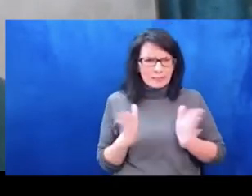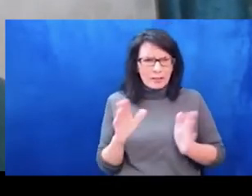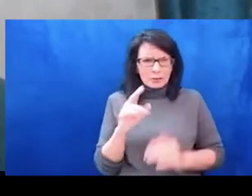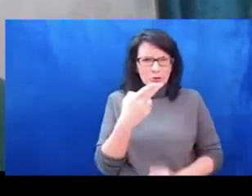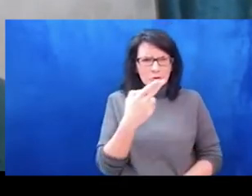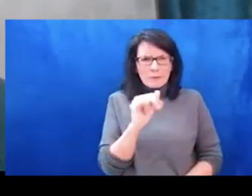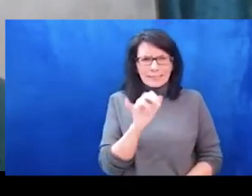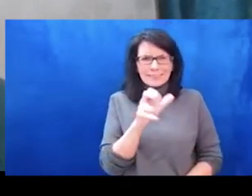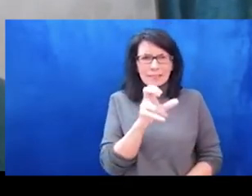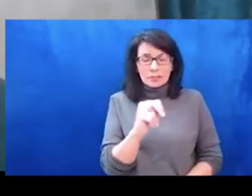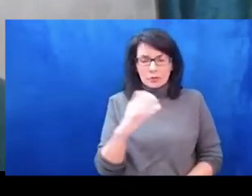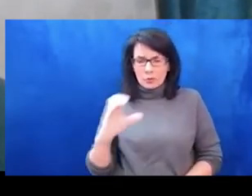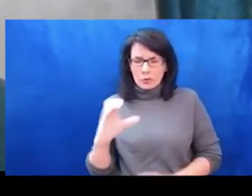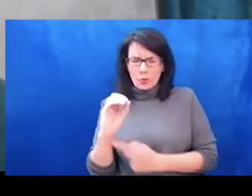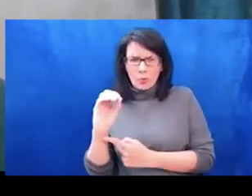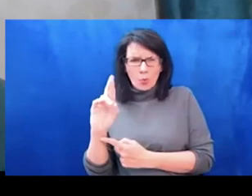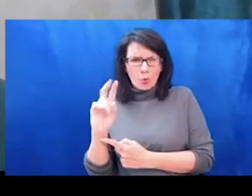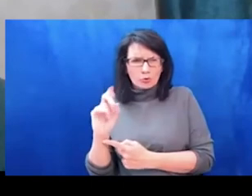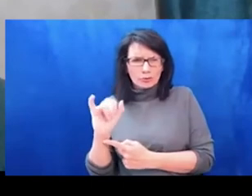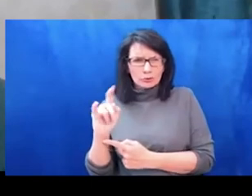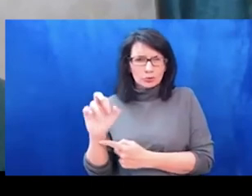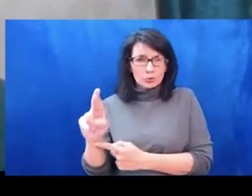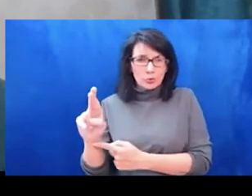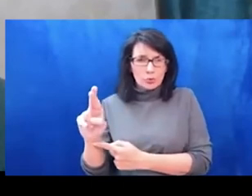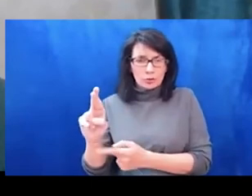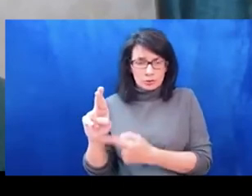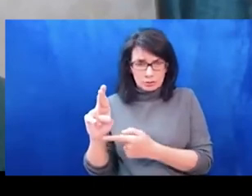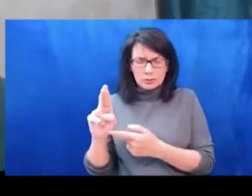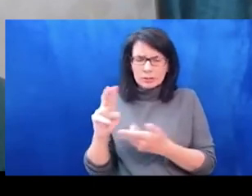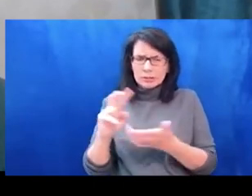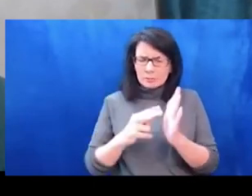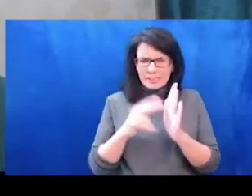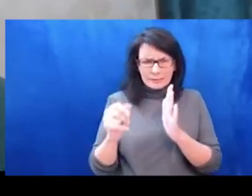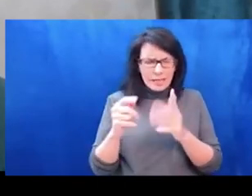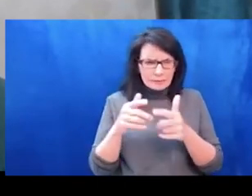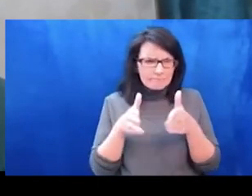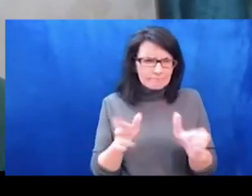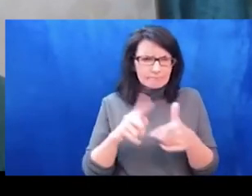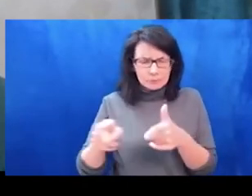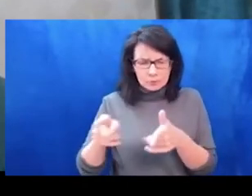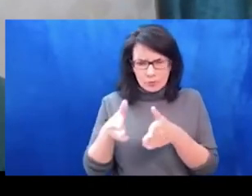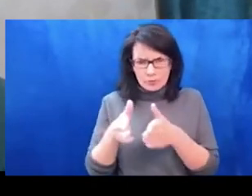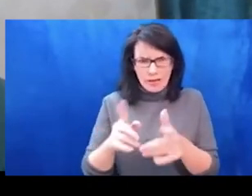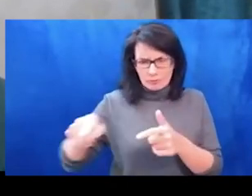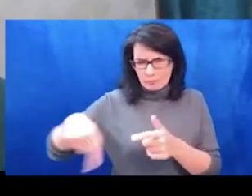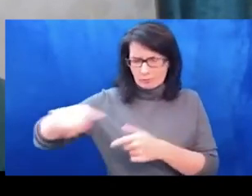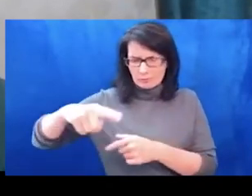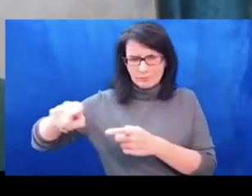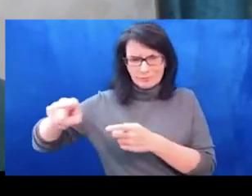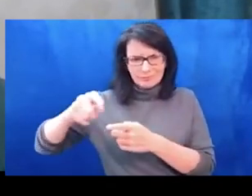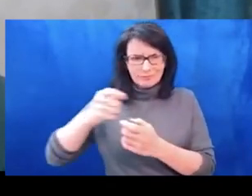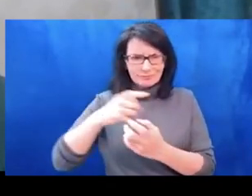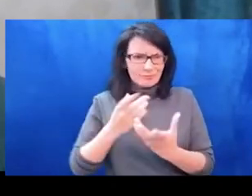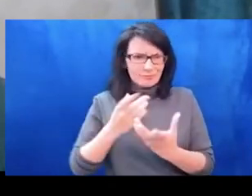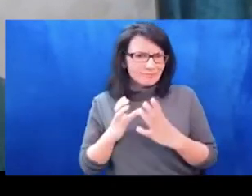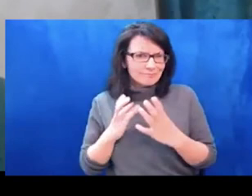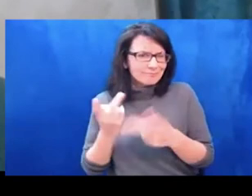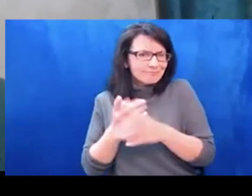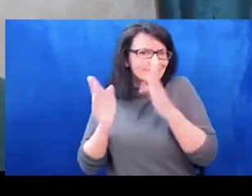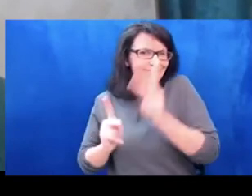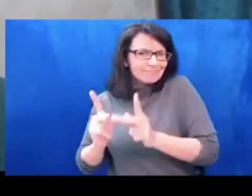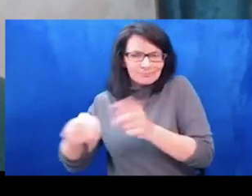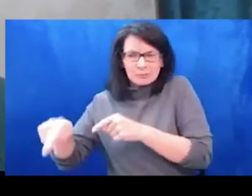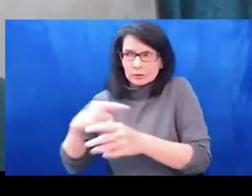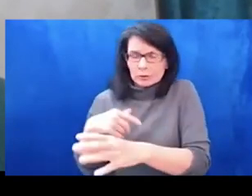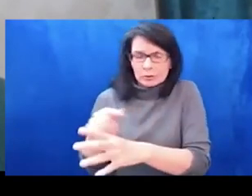Emptying these areas and neighborhoods from their residents was a predetermined military strategy. We start,